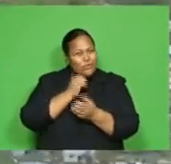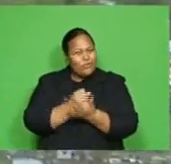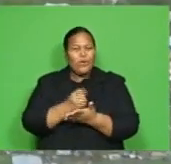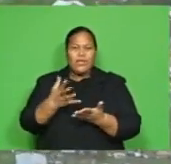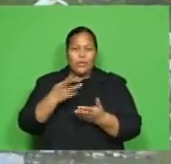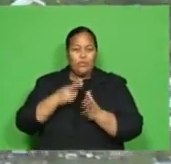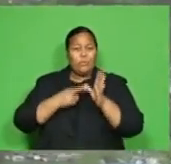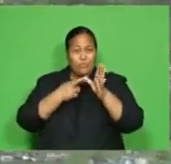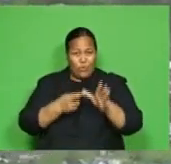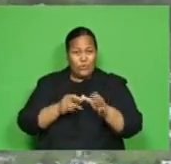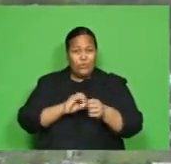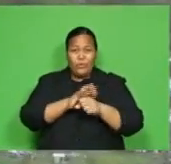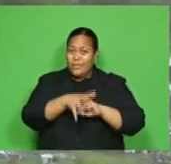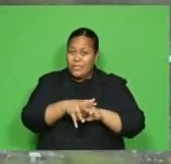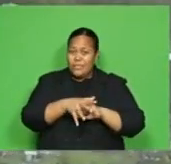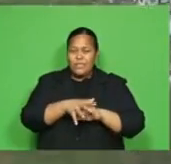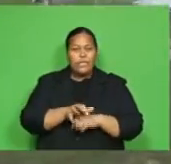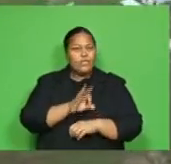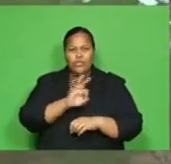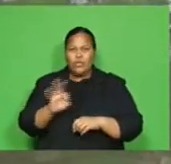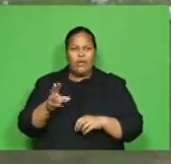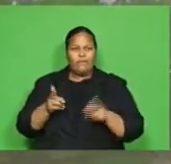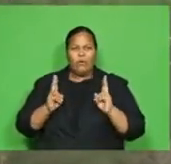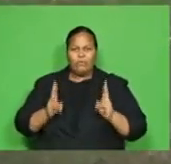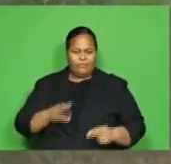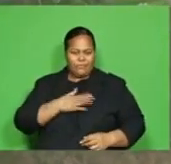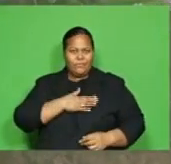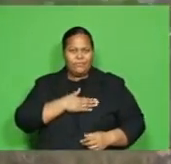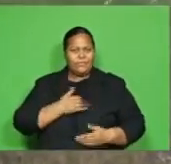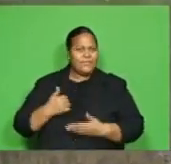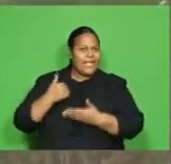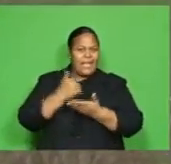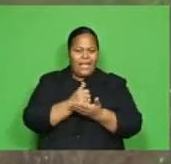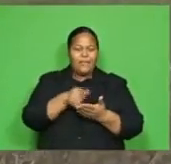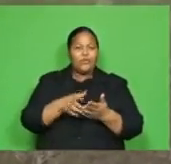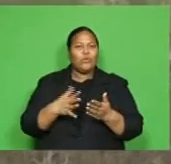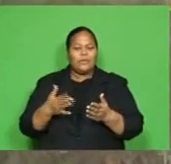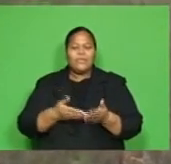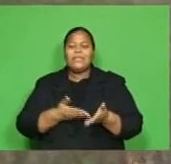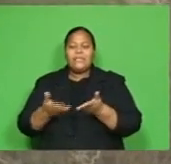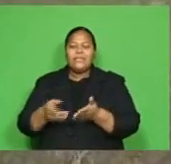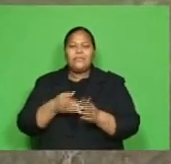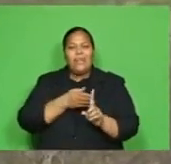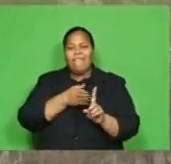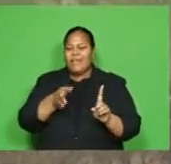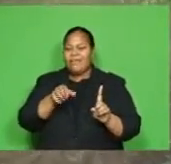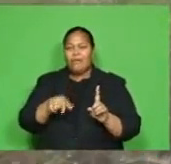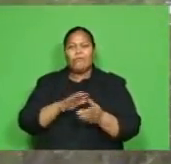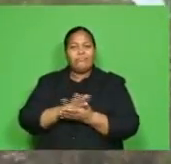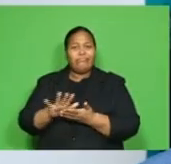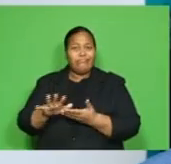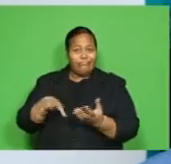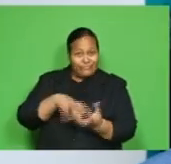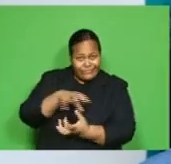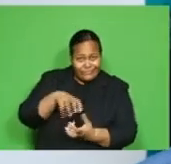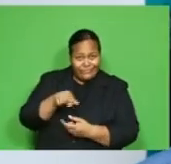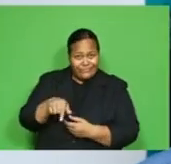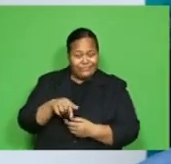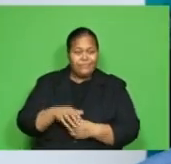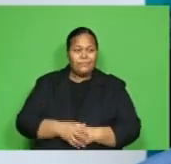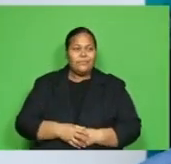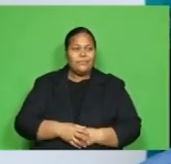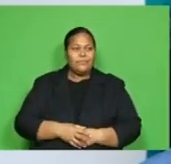does not come at the expense of humanitarian aid for those impacted by T.C. Harold. It's not just enough